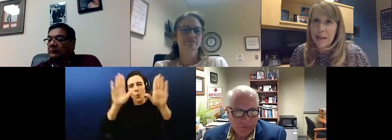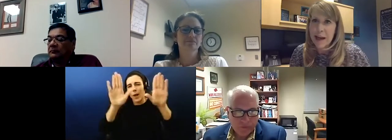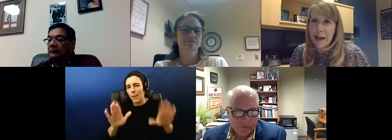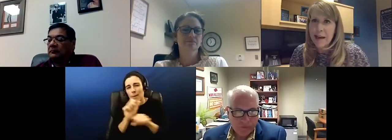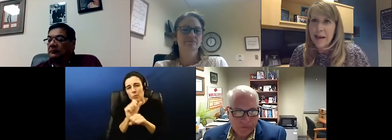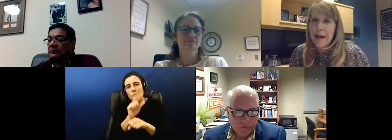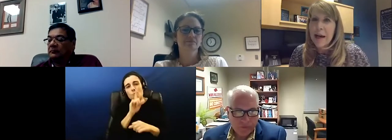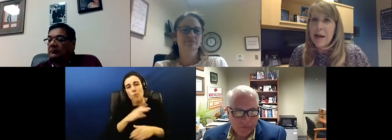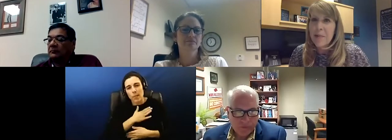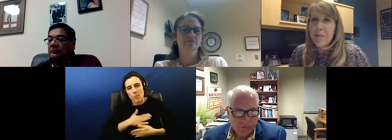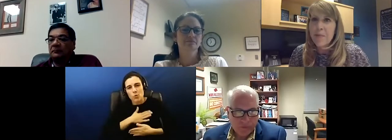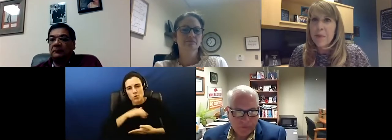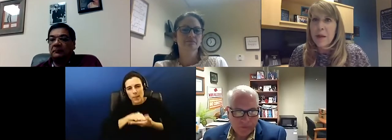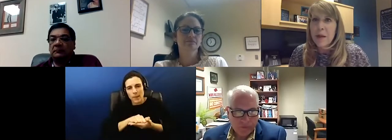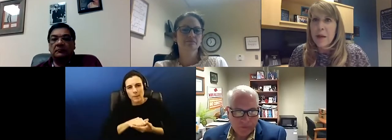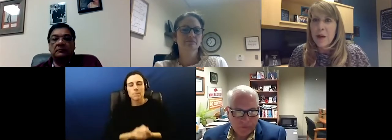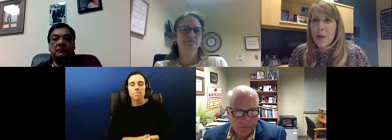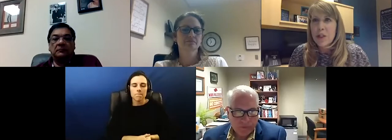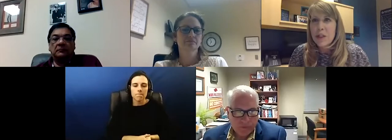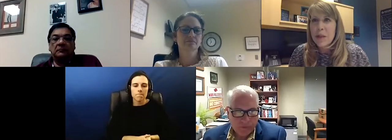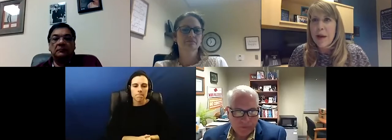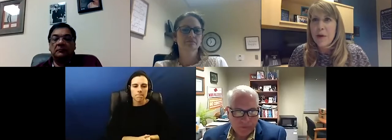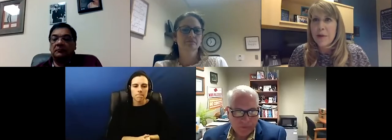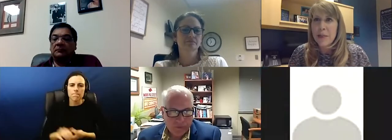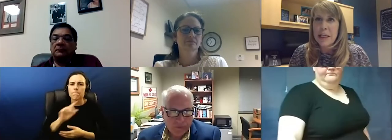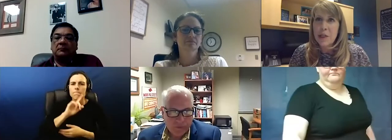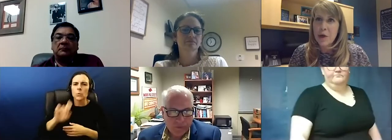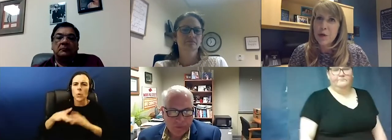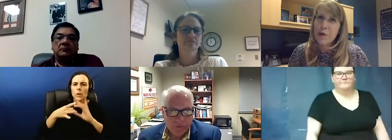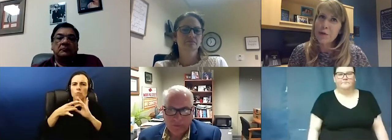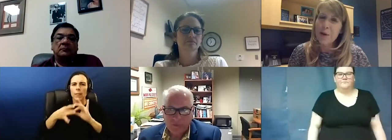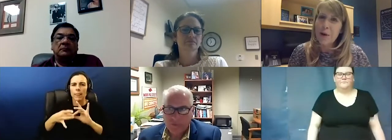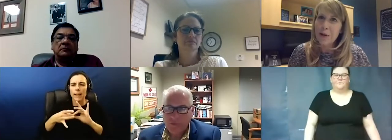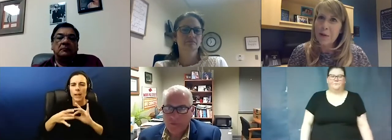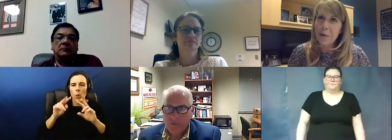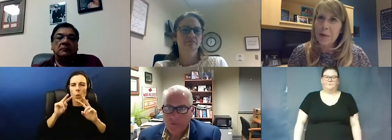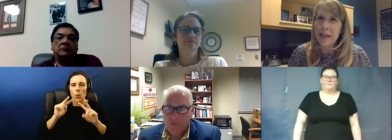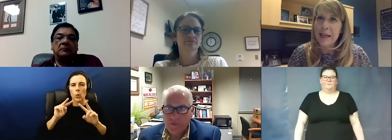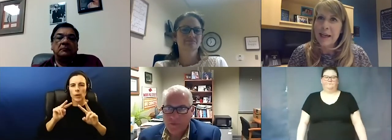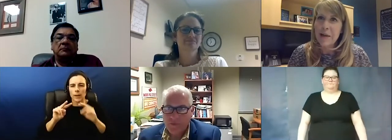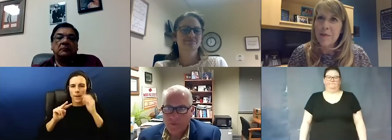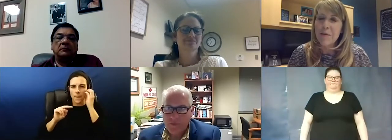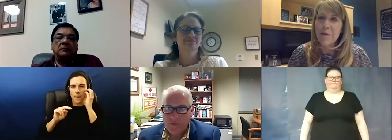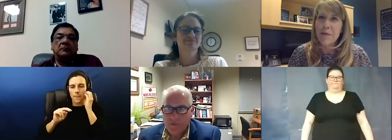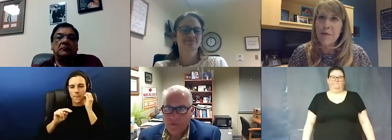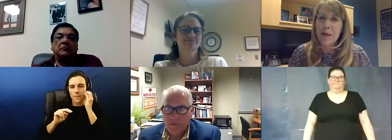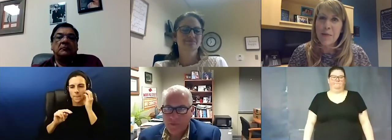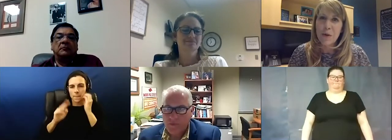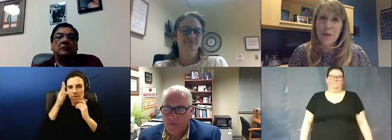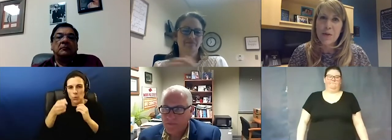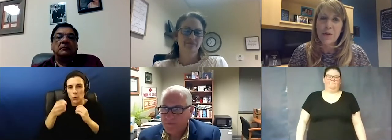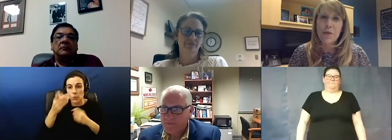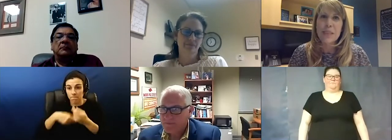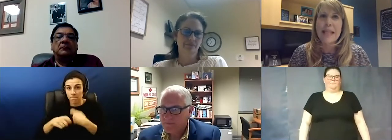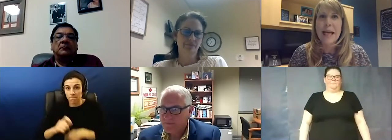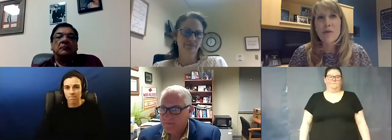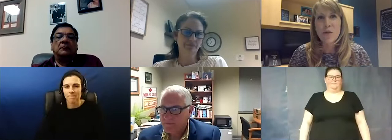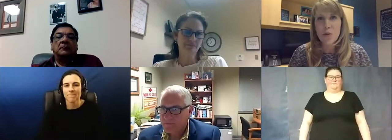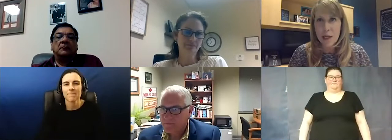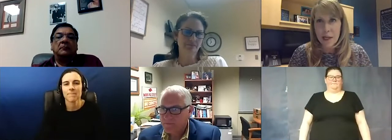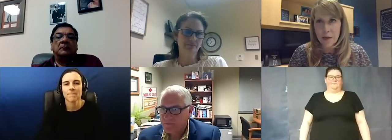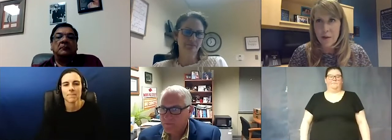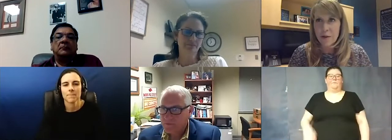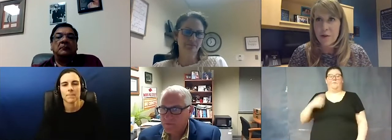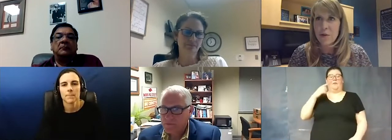appreciate that um a question about looking into our crystal ball a little bit um if for in-person schools next